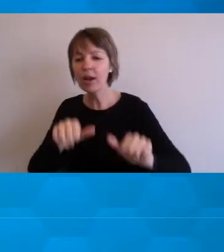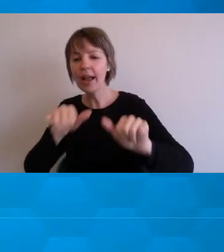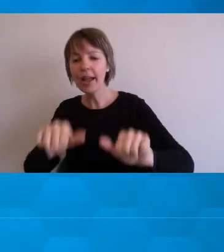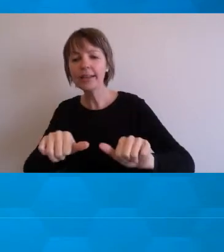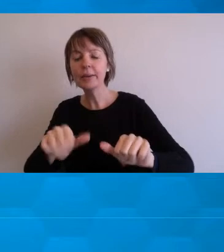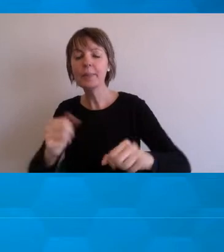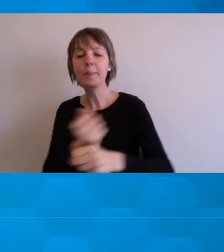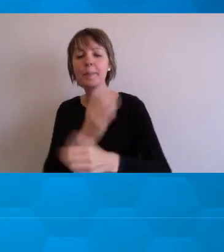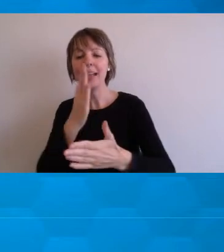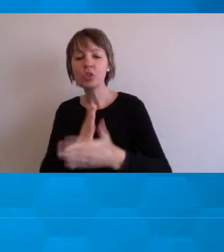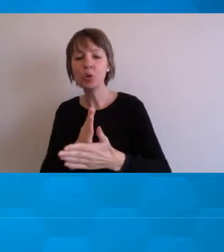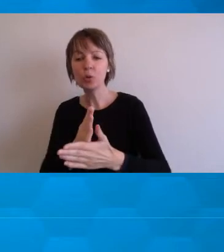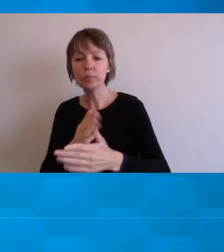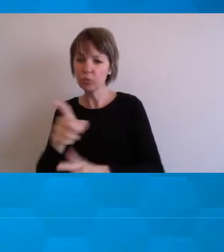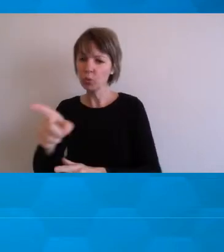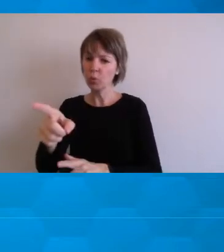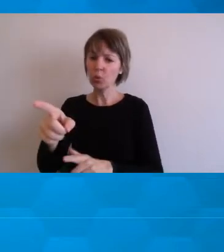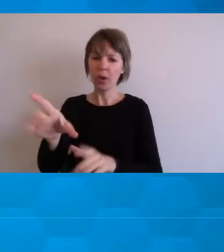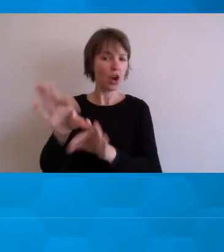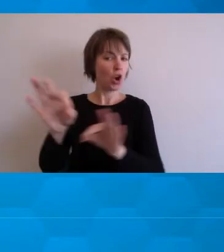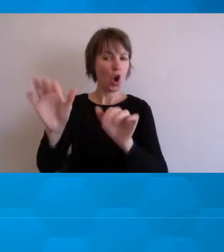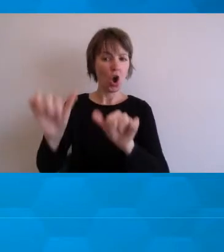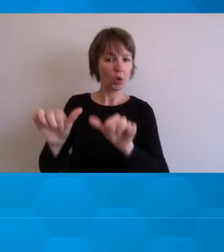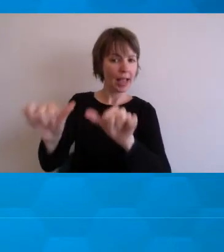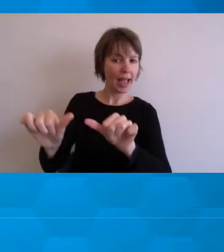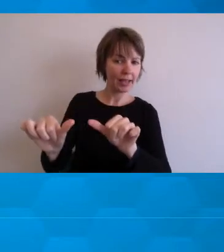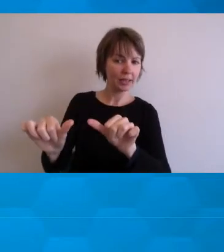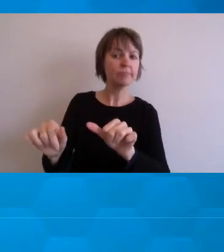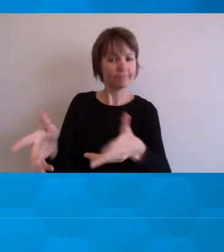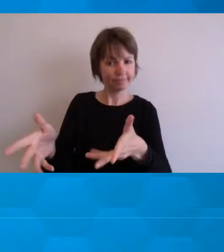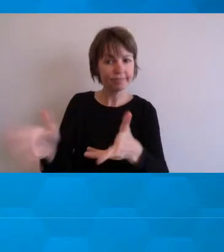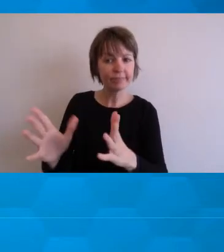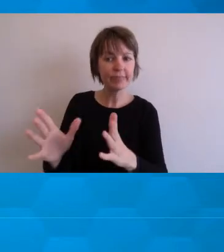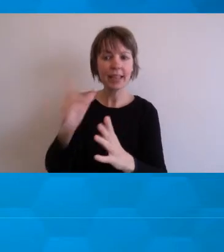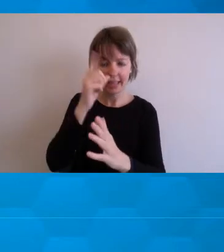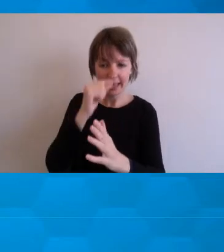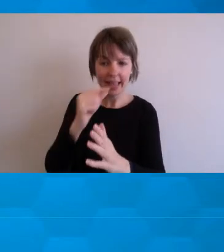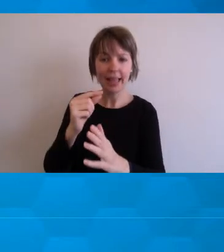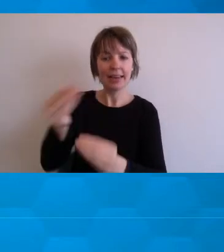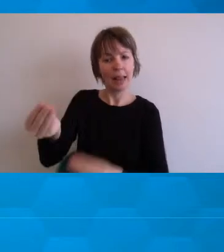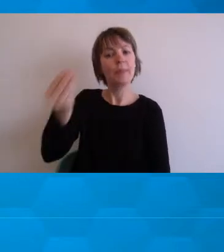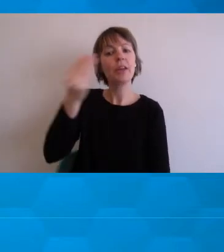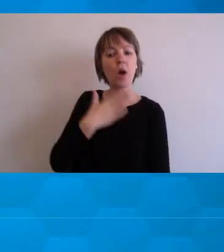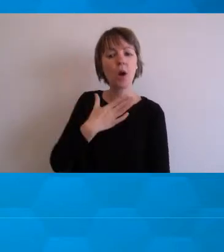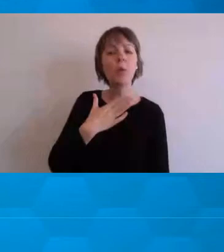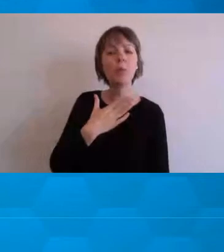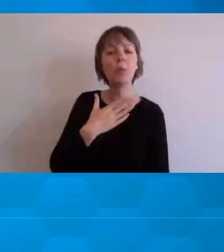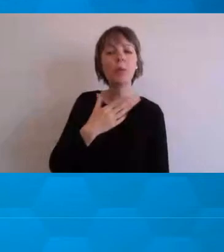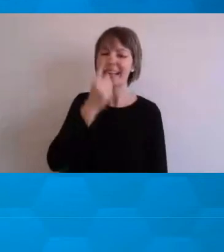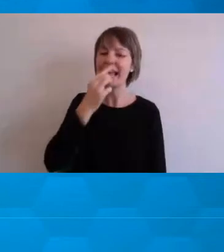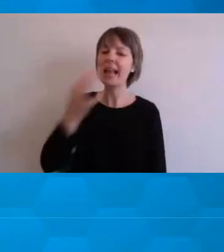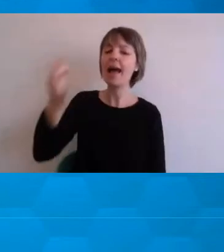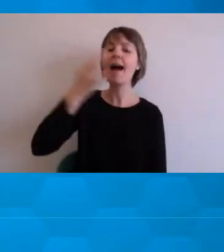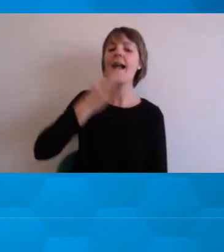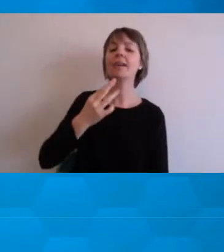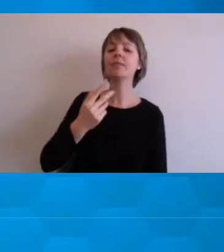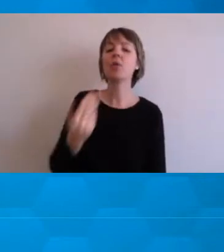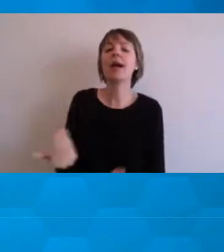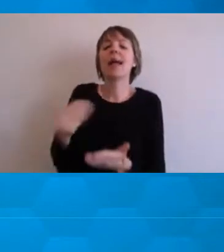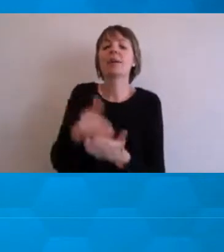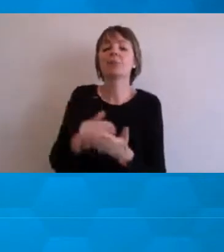are not OK have an opportunity voluntarily to let me know and ask for extra support.